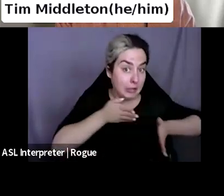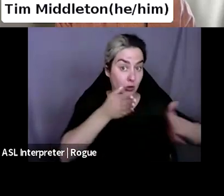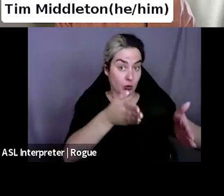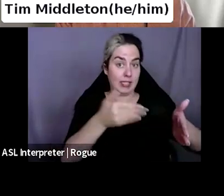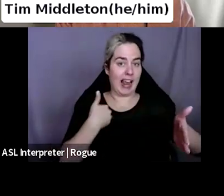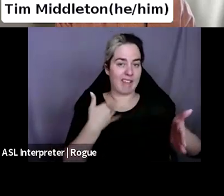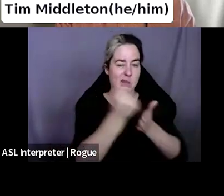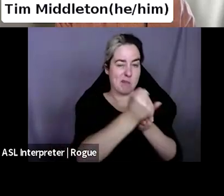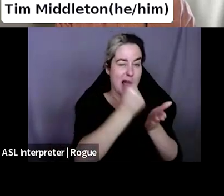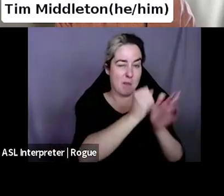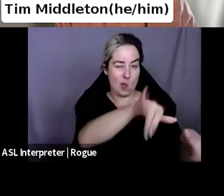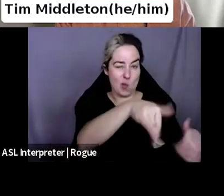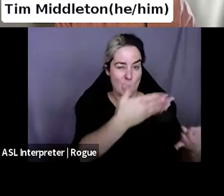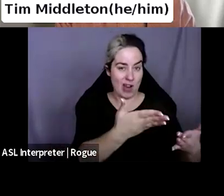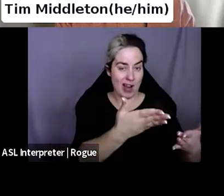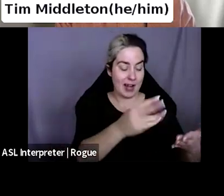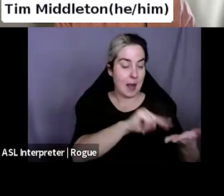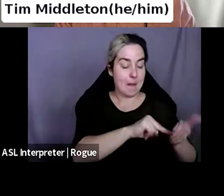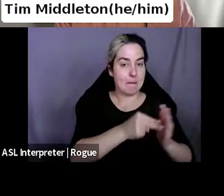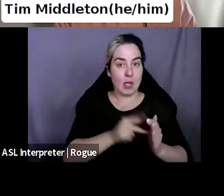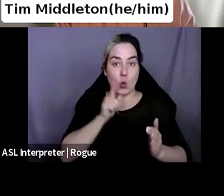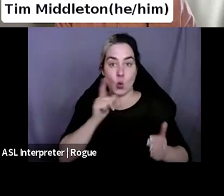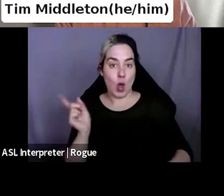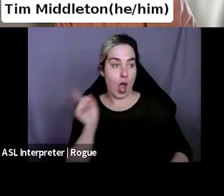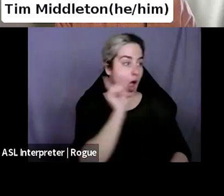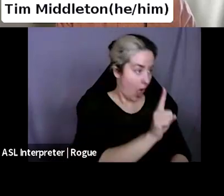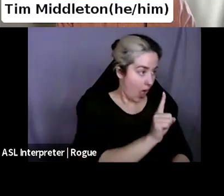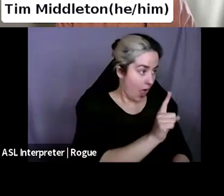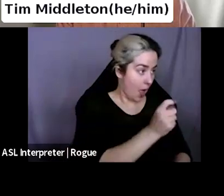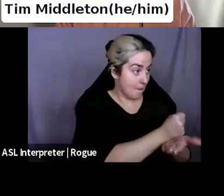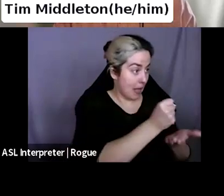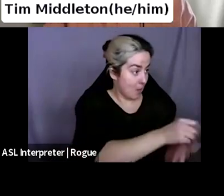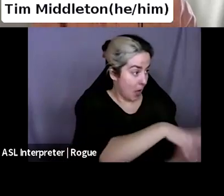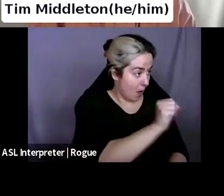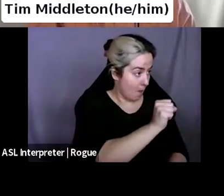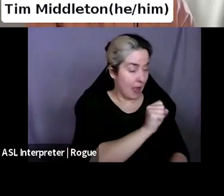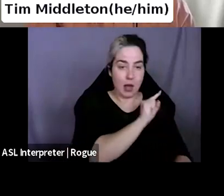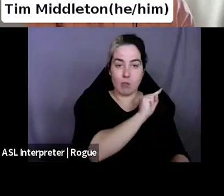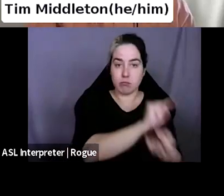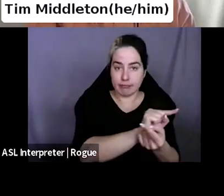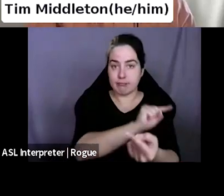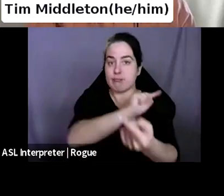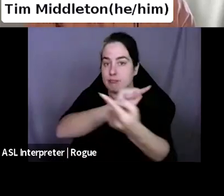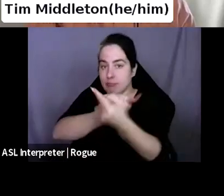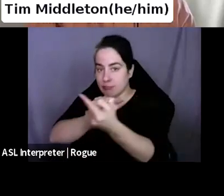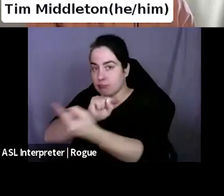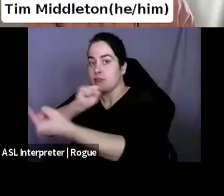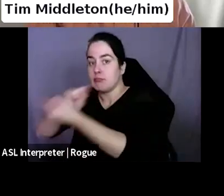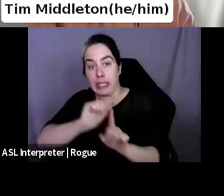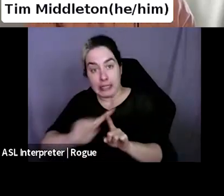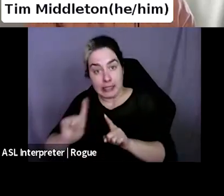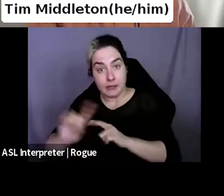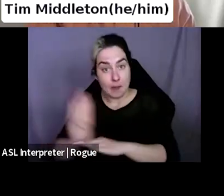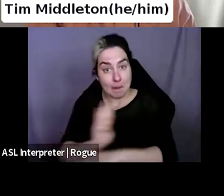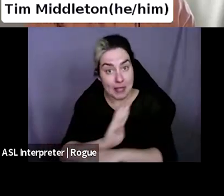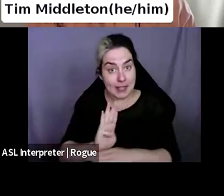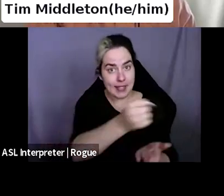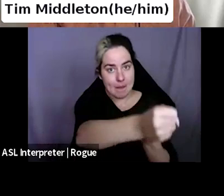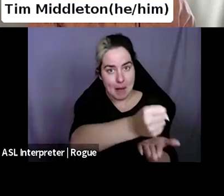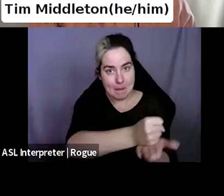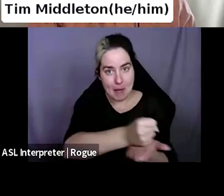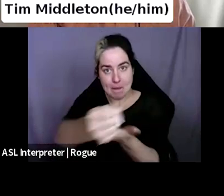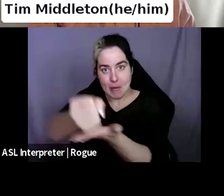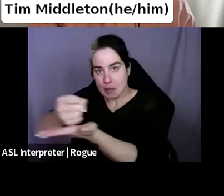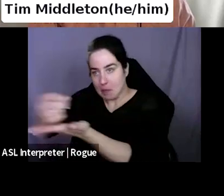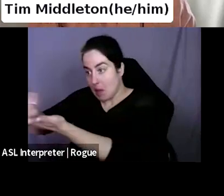neighborhood independent businesses of all sorts. And just having that many bodies moving through was always good.